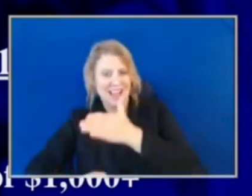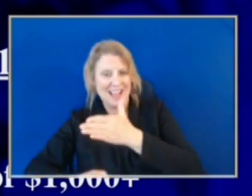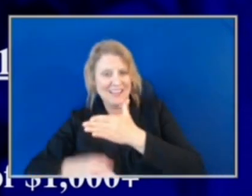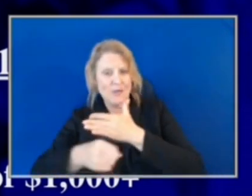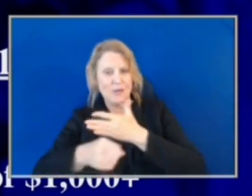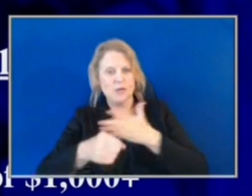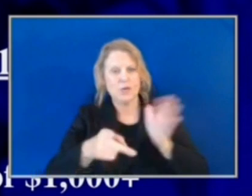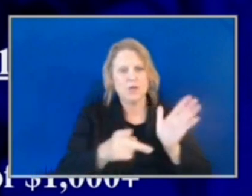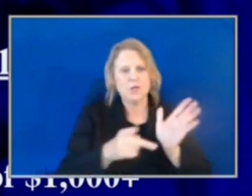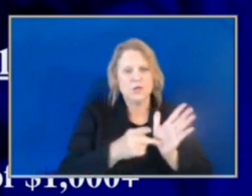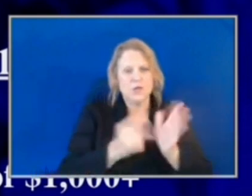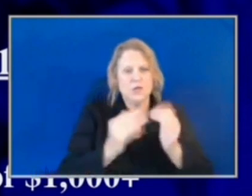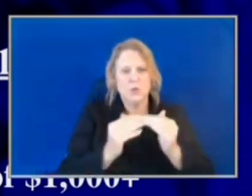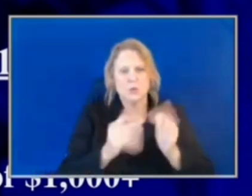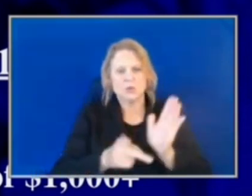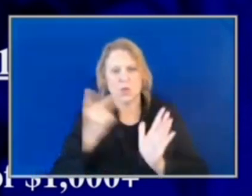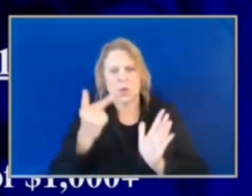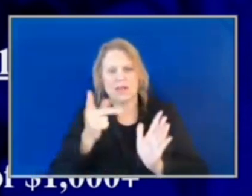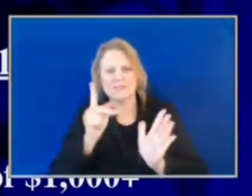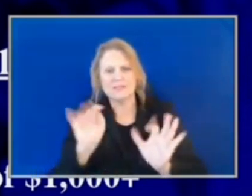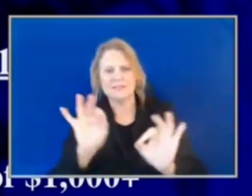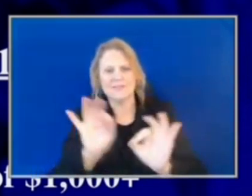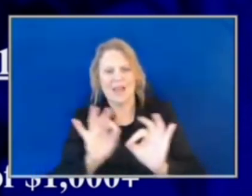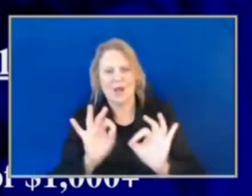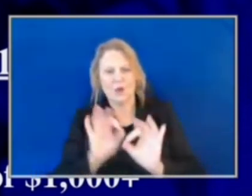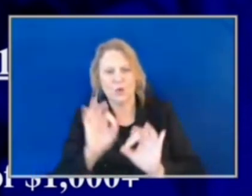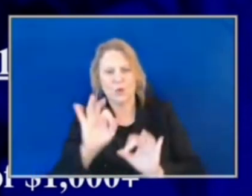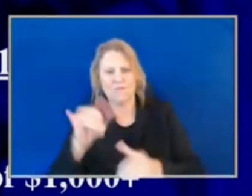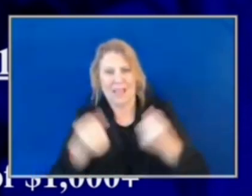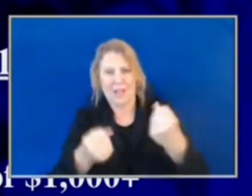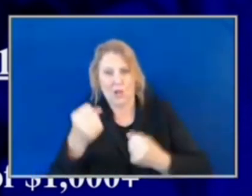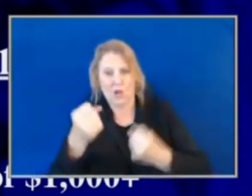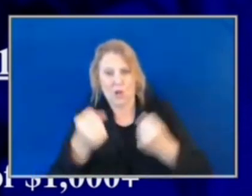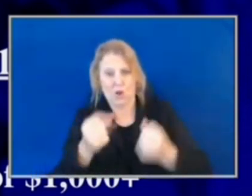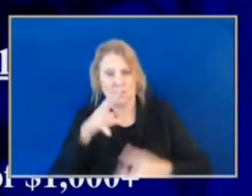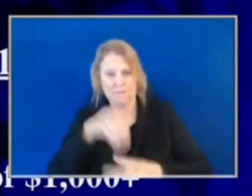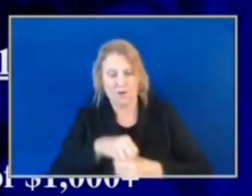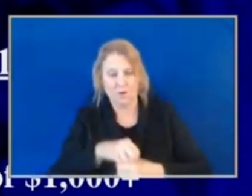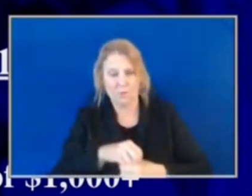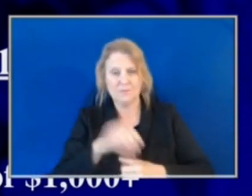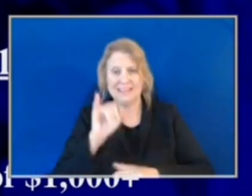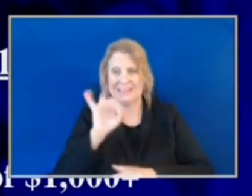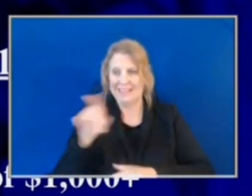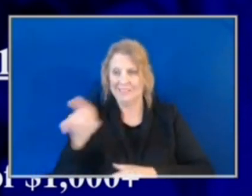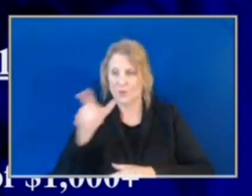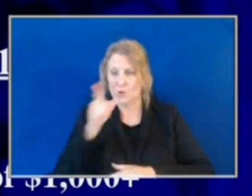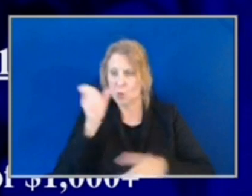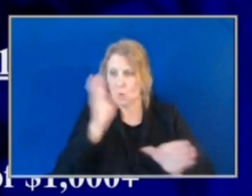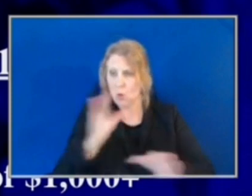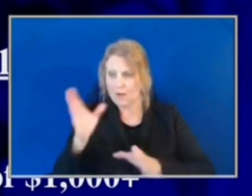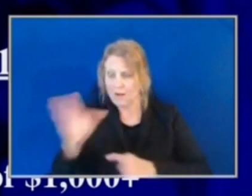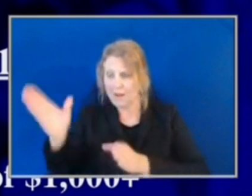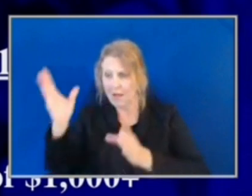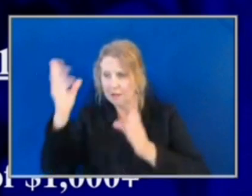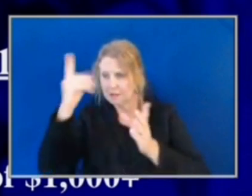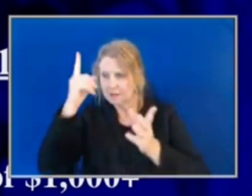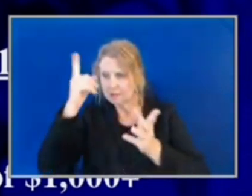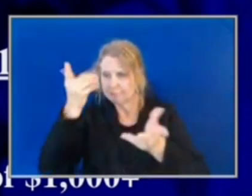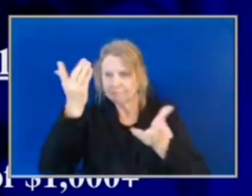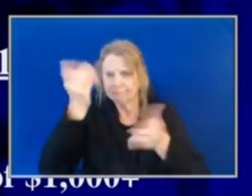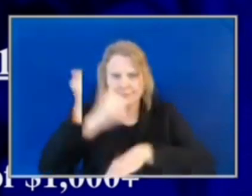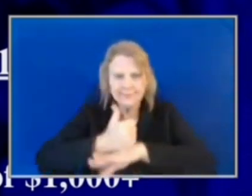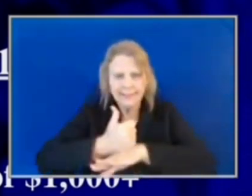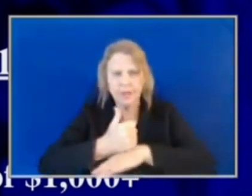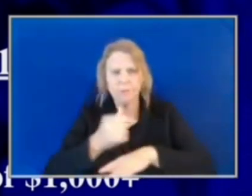in this activity. Anyone caught organizing one of these events can be charged with a Class A1 misdemeanor.